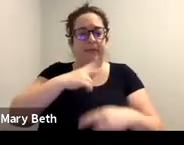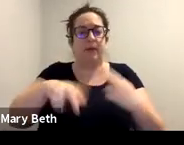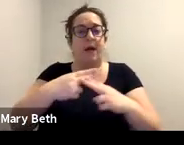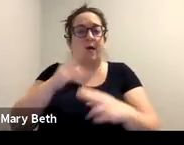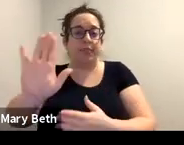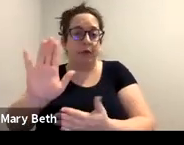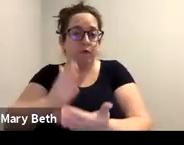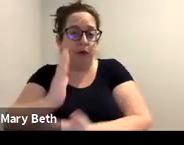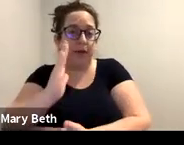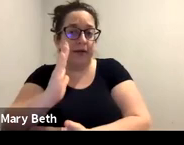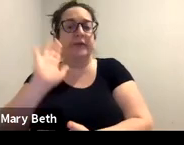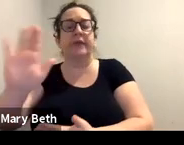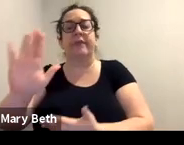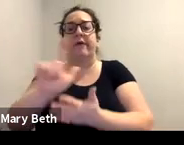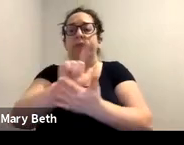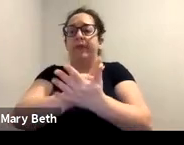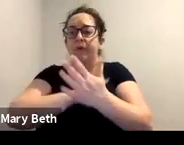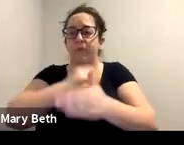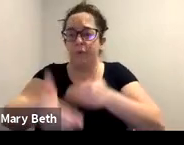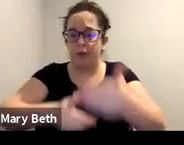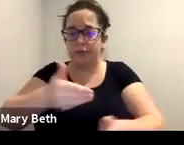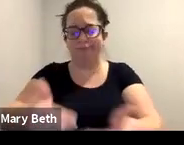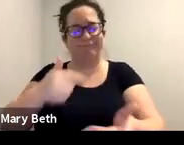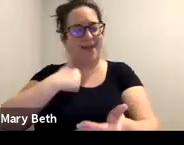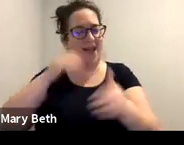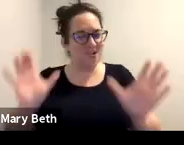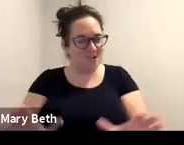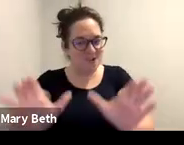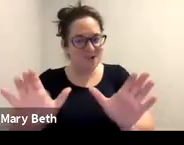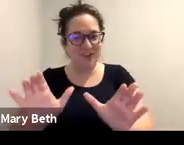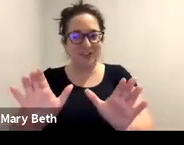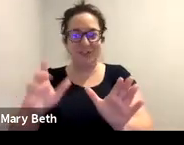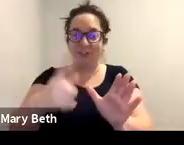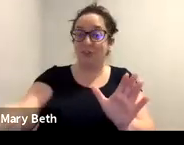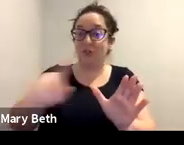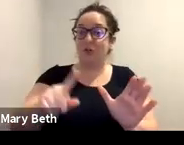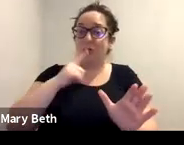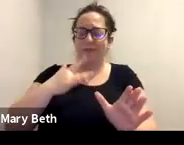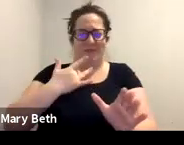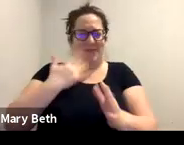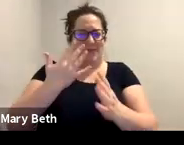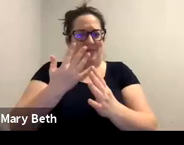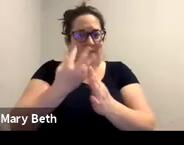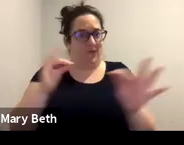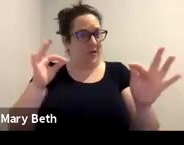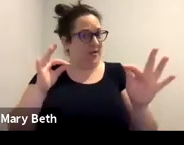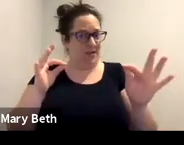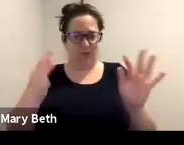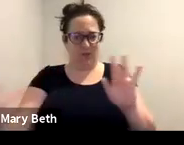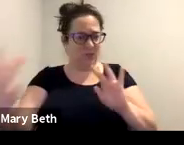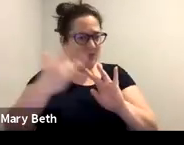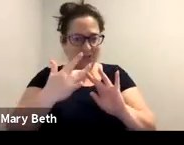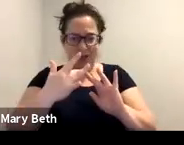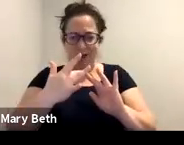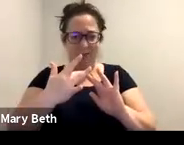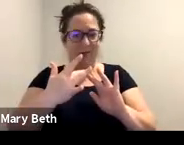Um, I would encourage any of you to, uh, feel free to reach out to one of our attorneys. If you have a case